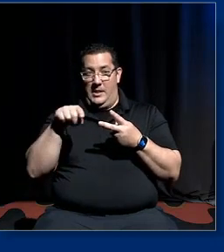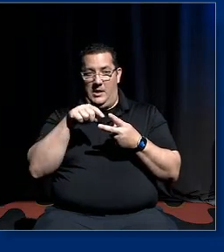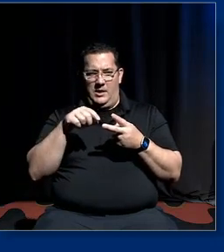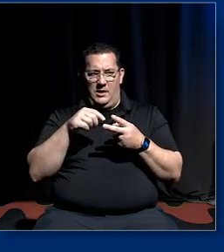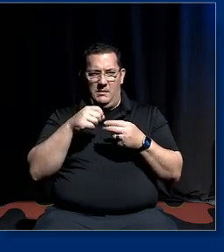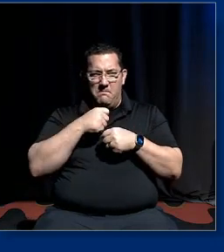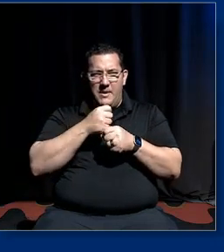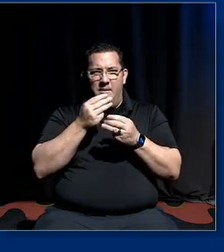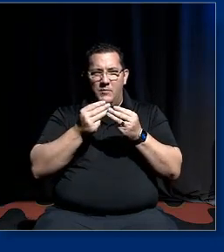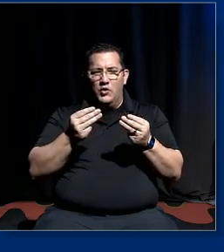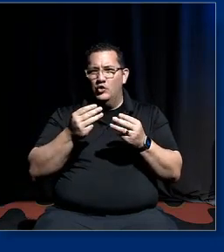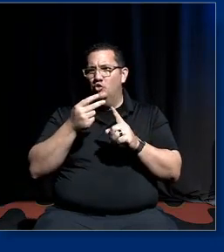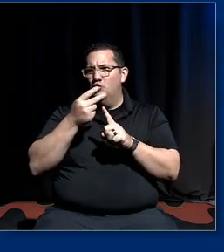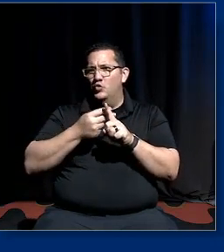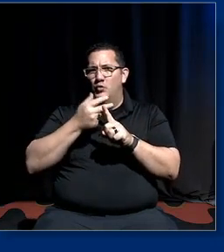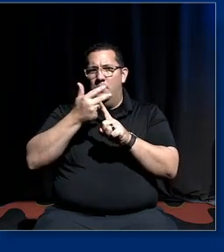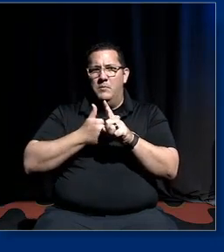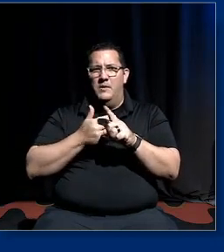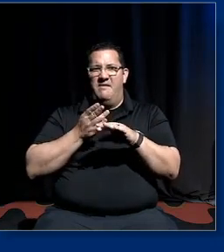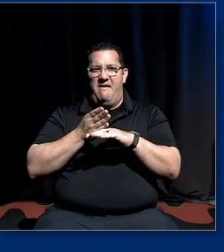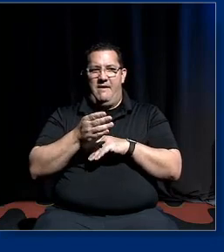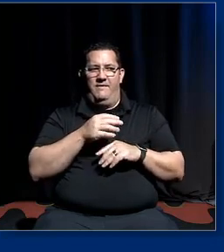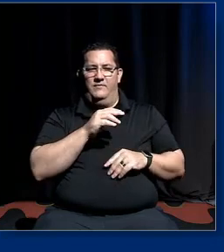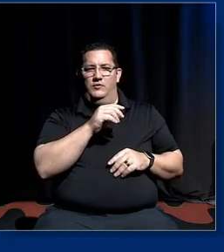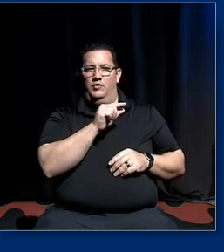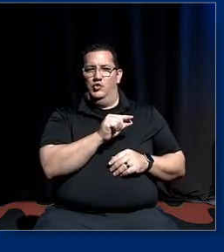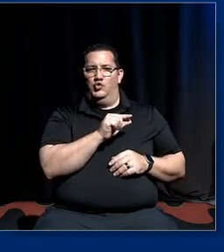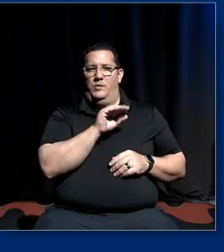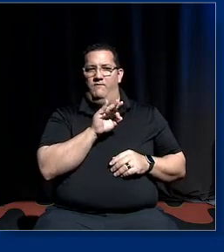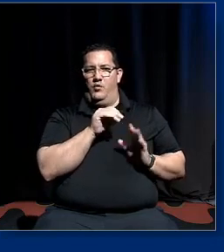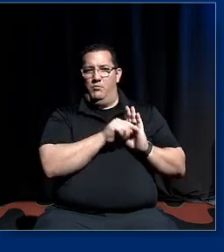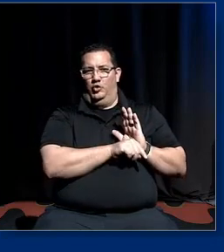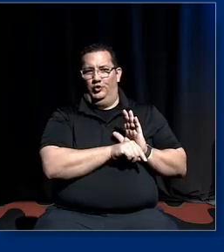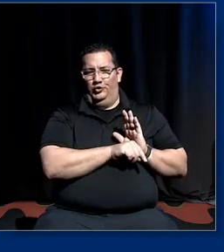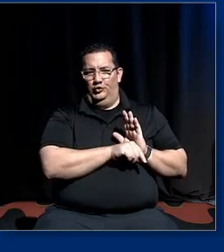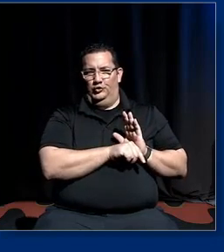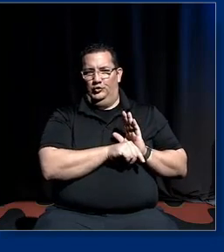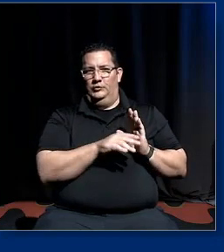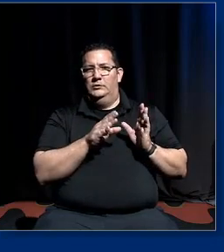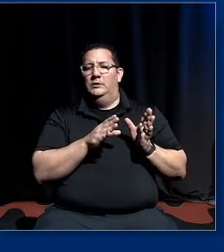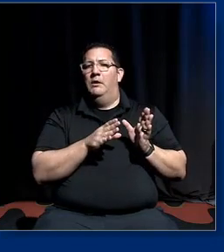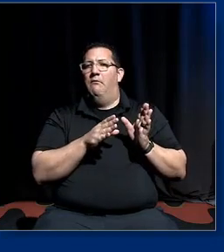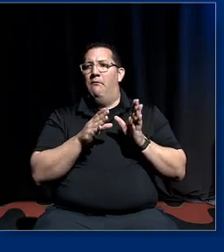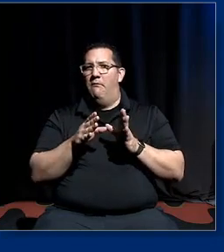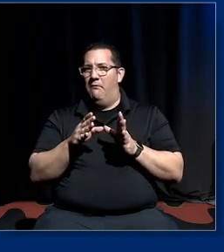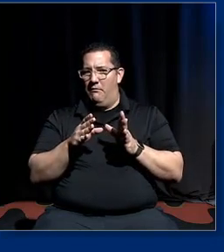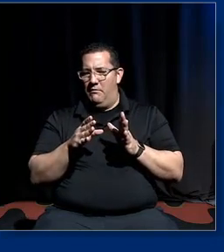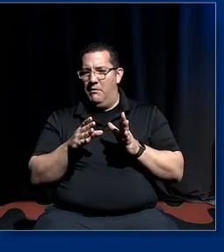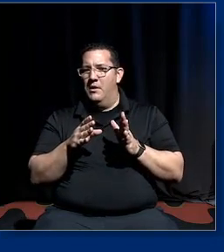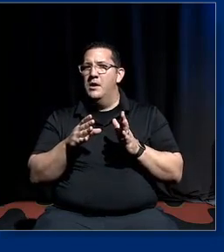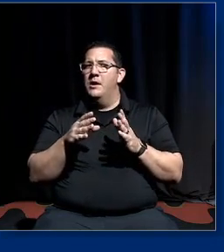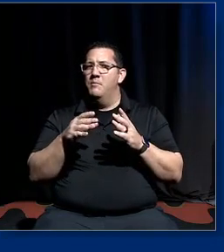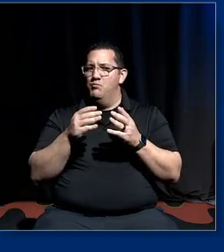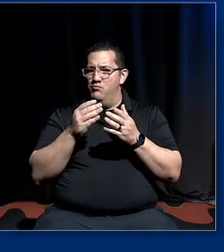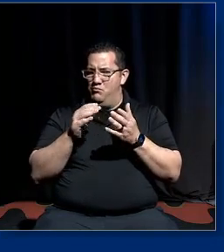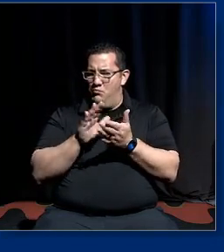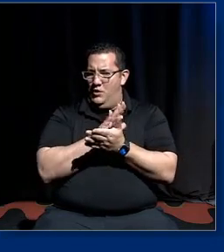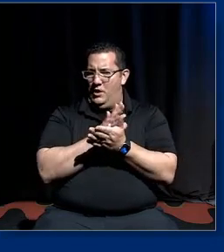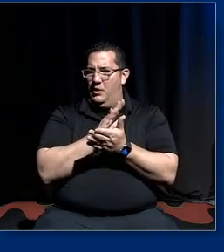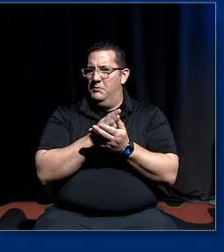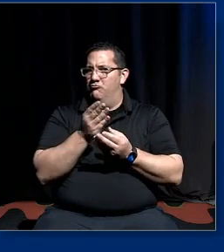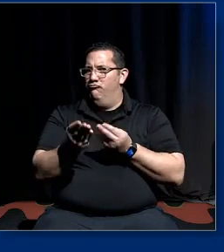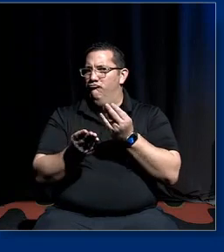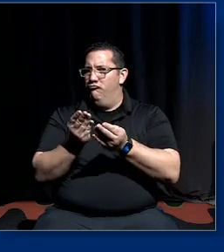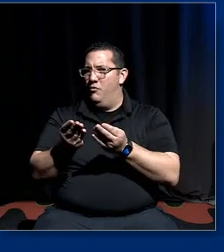murder uh they were producing documents that were giving people um the evidence on